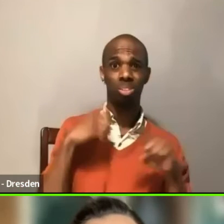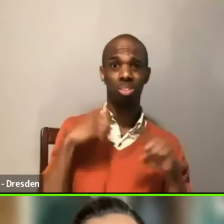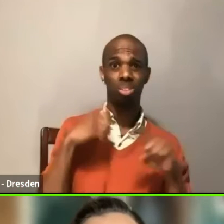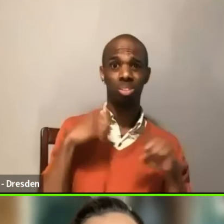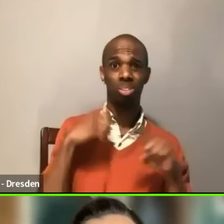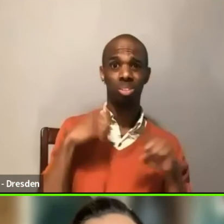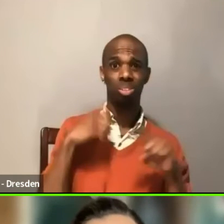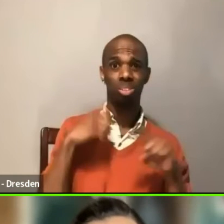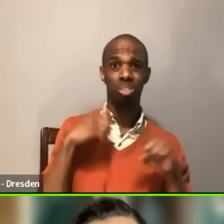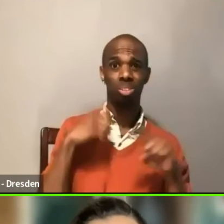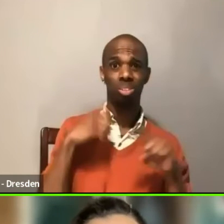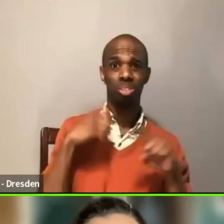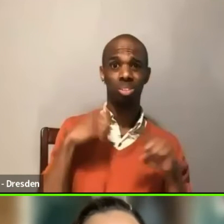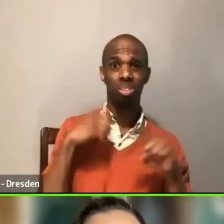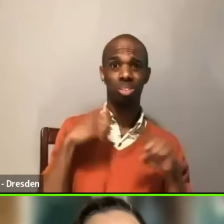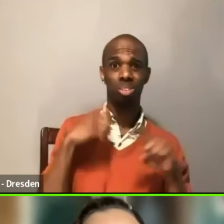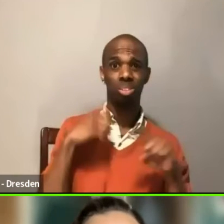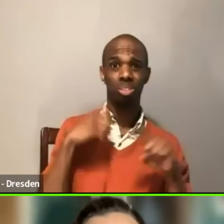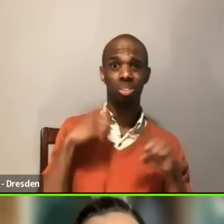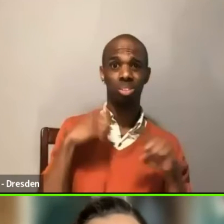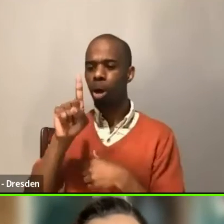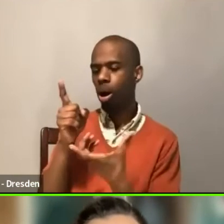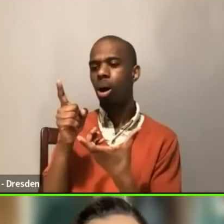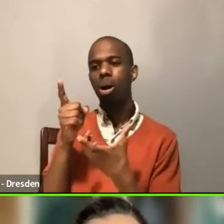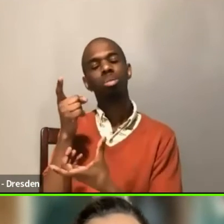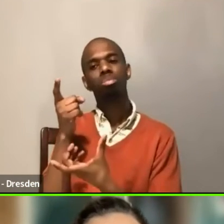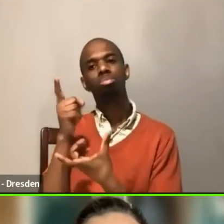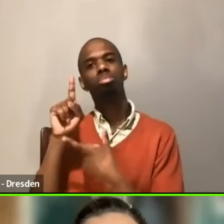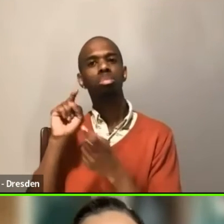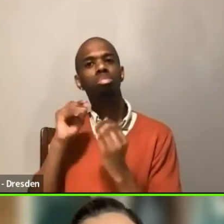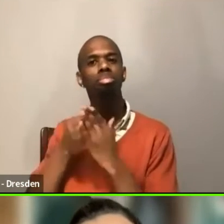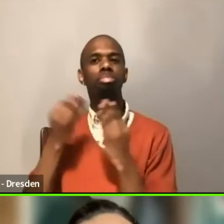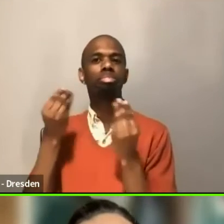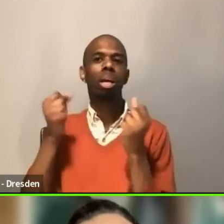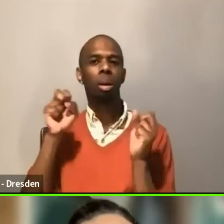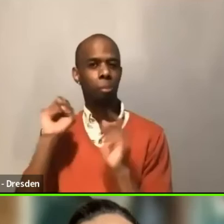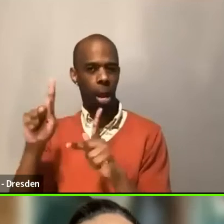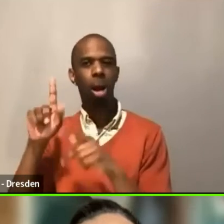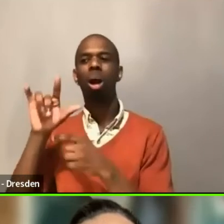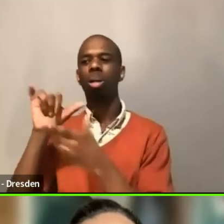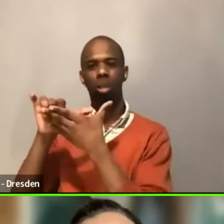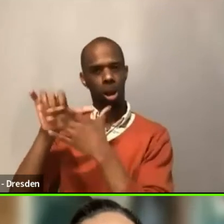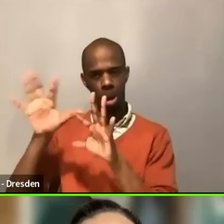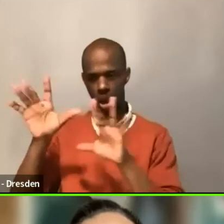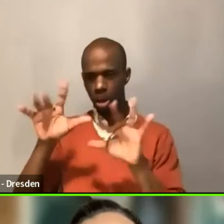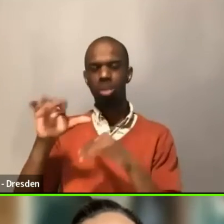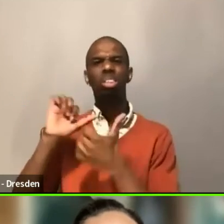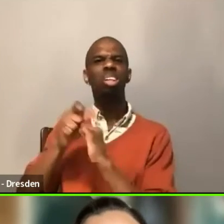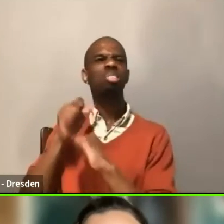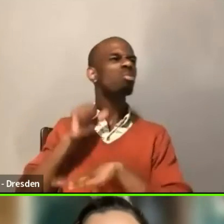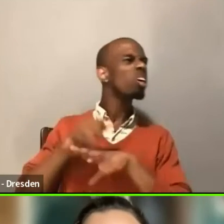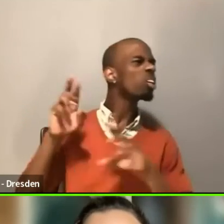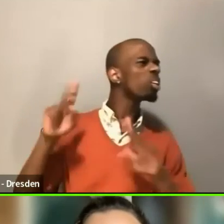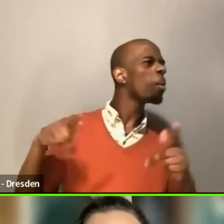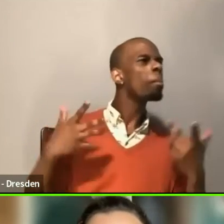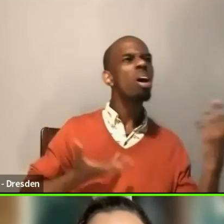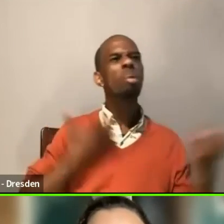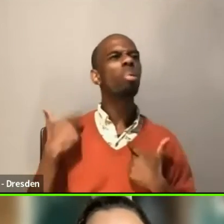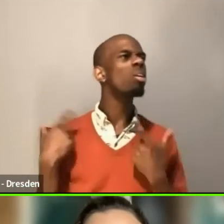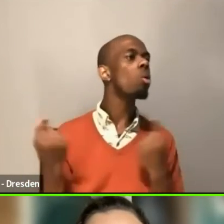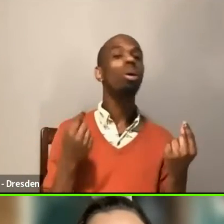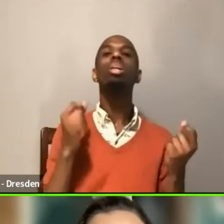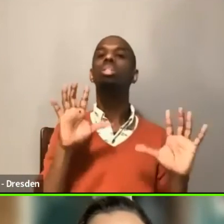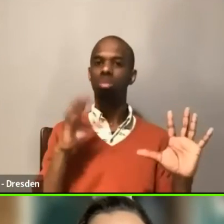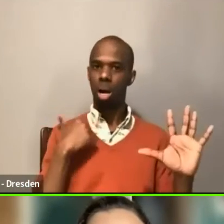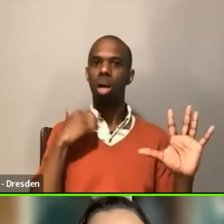because what I've learned is that the more public you are about this, going back to Bradley's question, the more people feel safe to